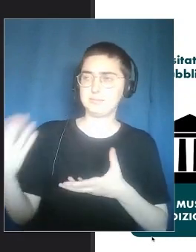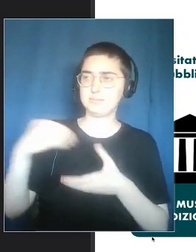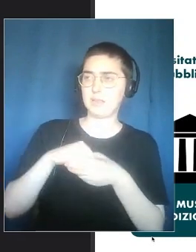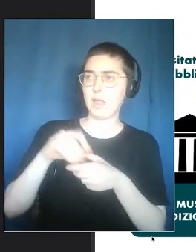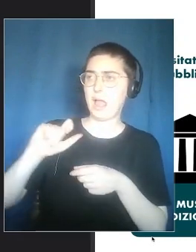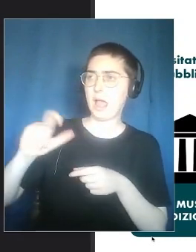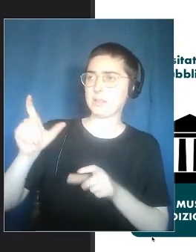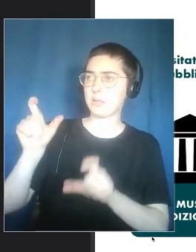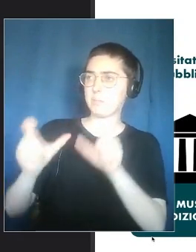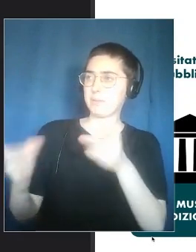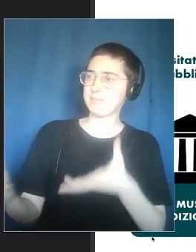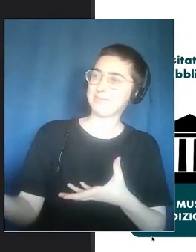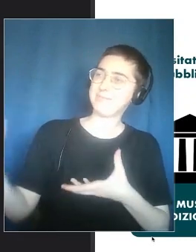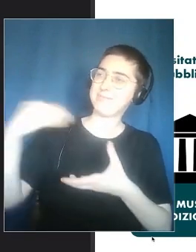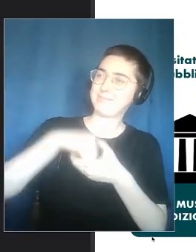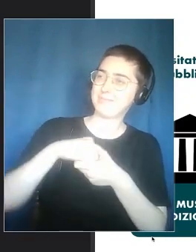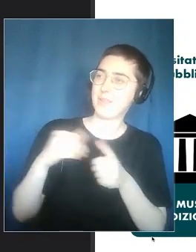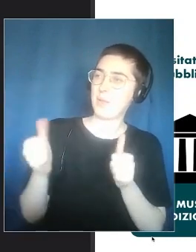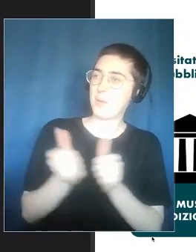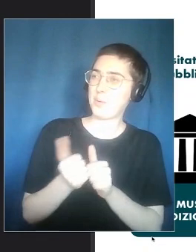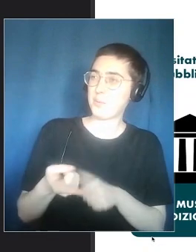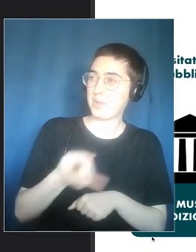Related. To.